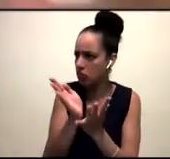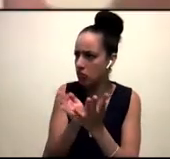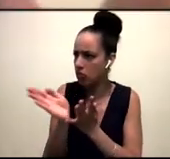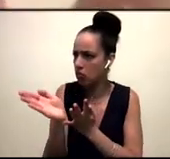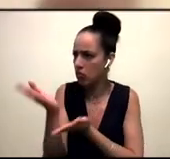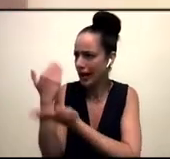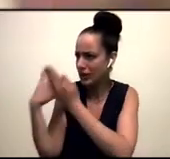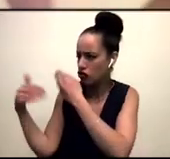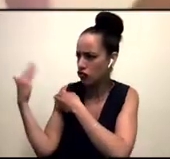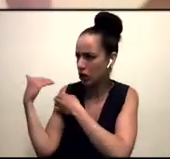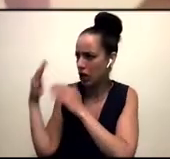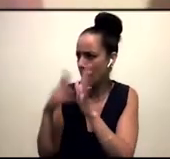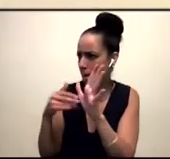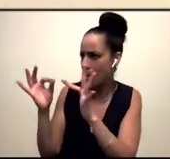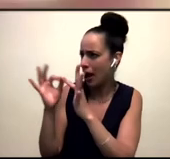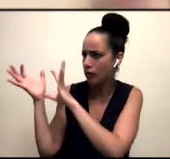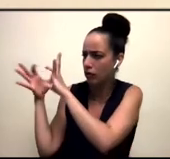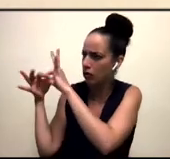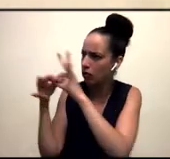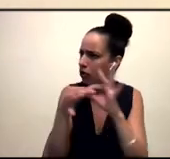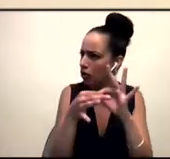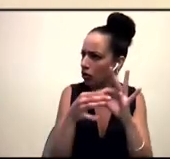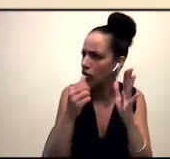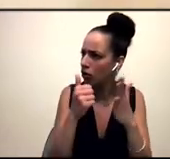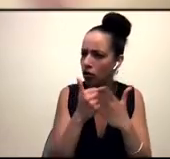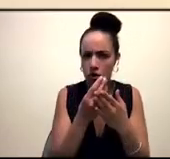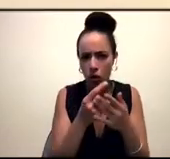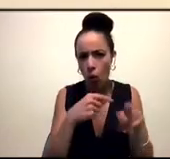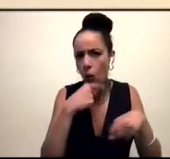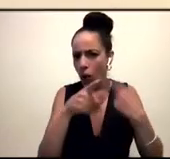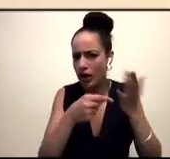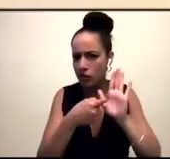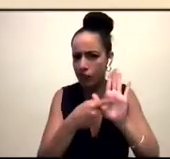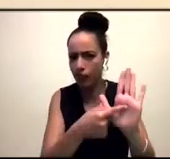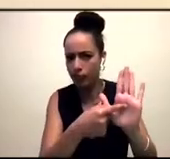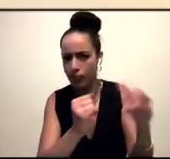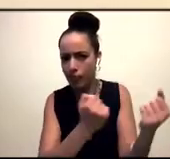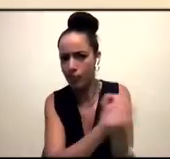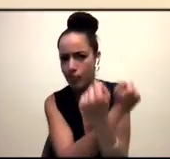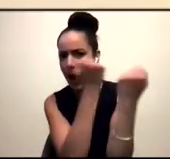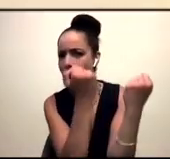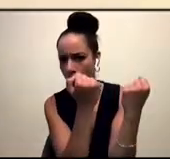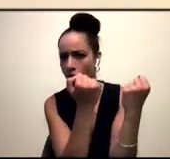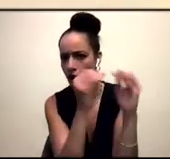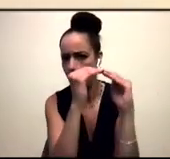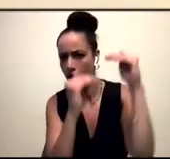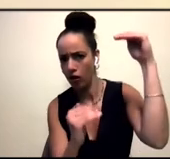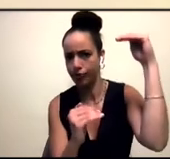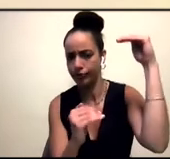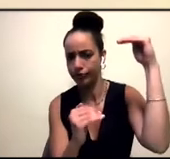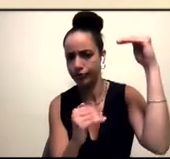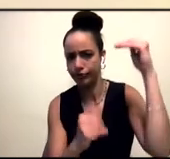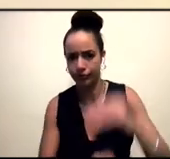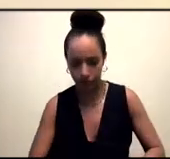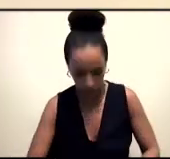of history often reflects, not often, almost always reflects power in some way. And then also, I think that